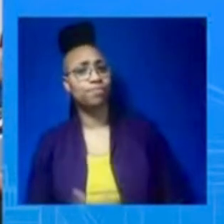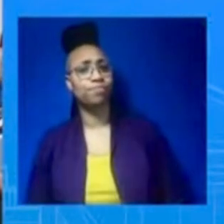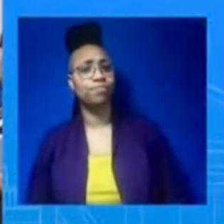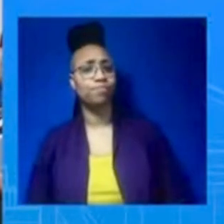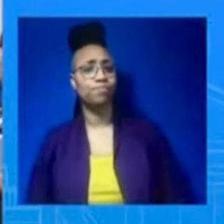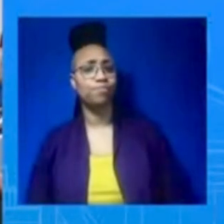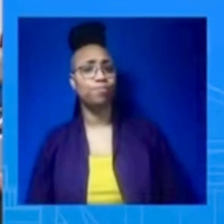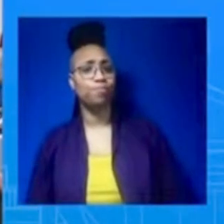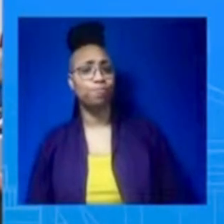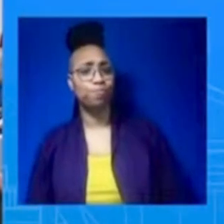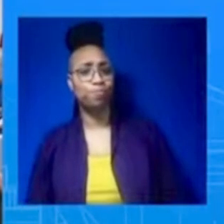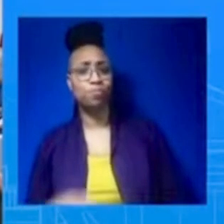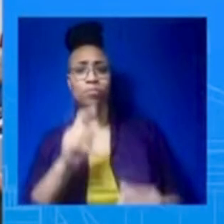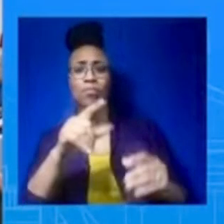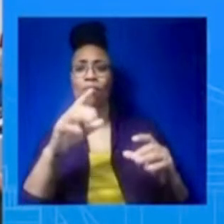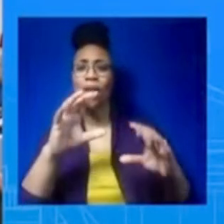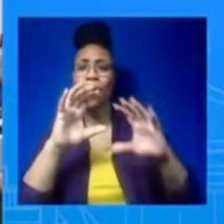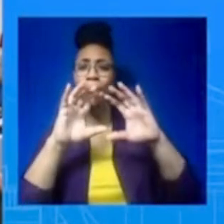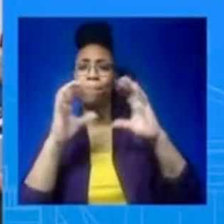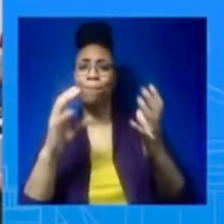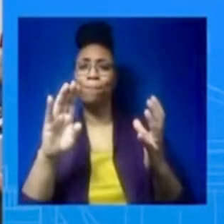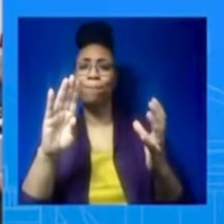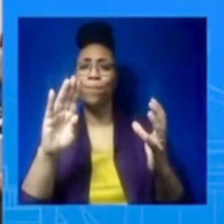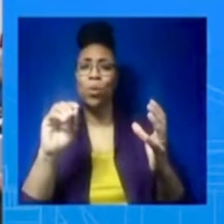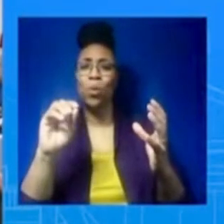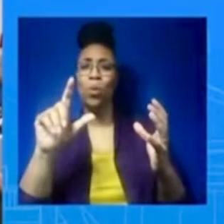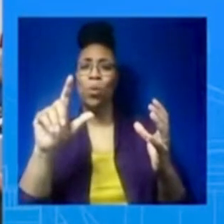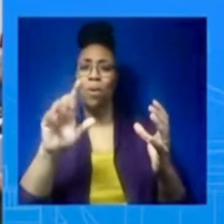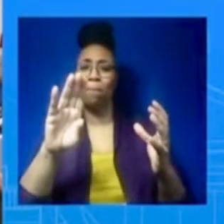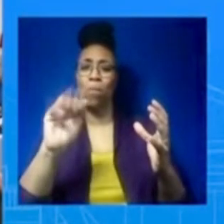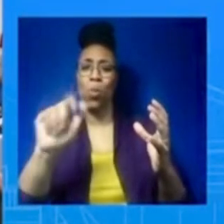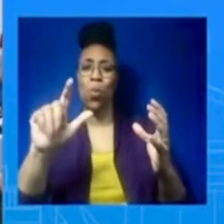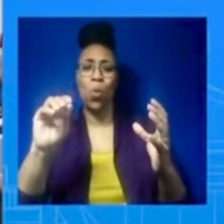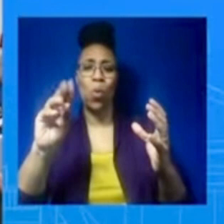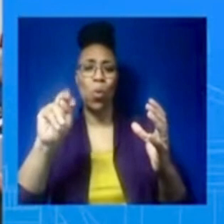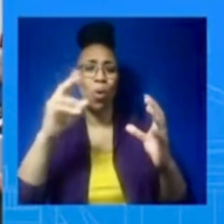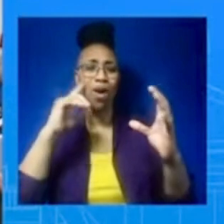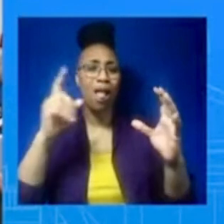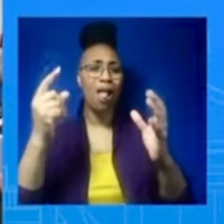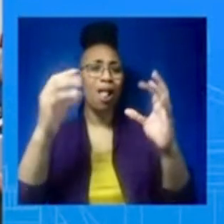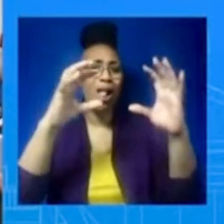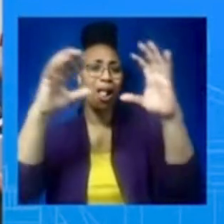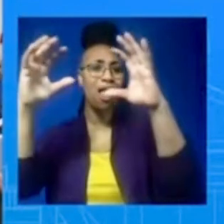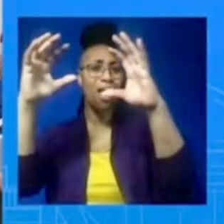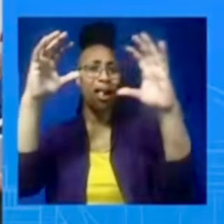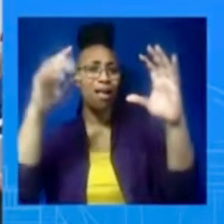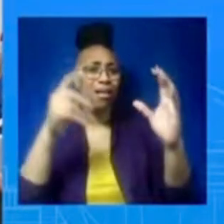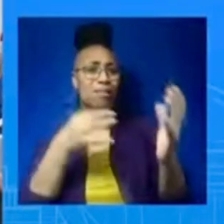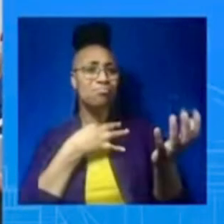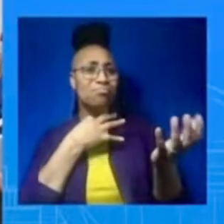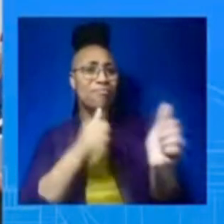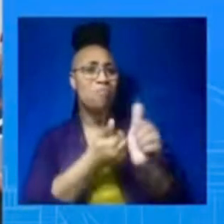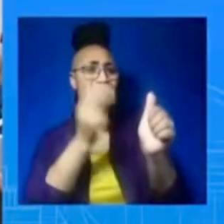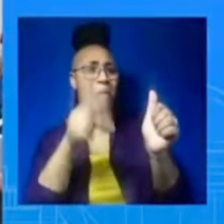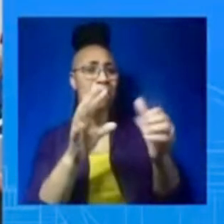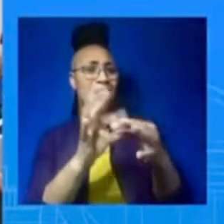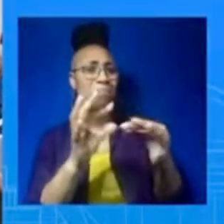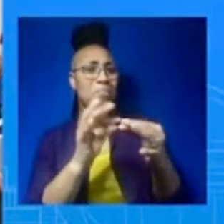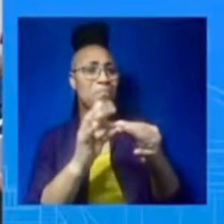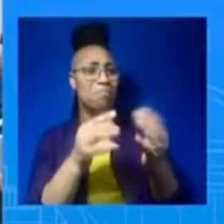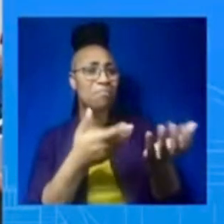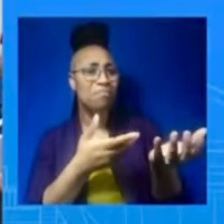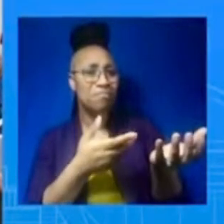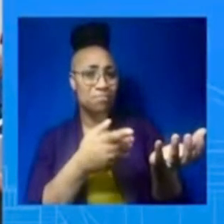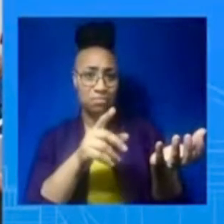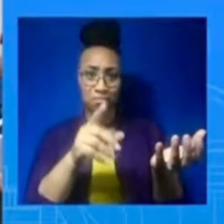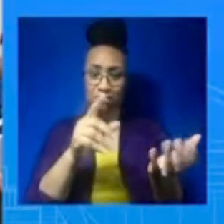Have you seen a story in Aviation Week that an Illinois hobby club feels like their balloon might have been a candidate for the balloon